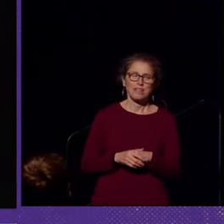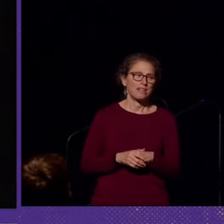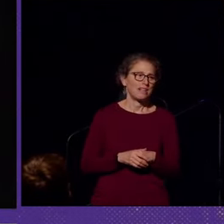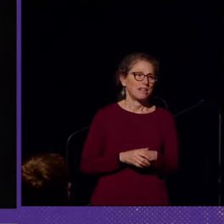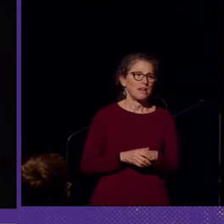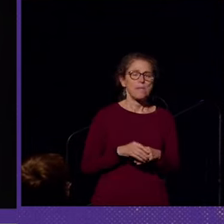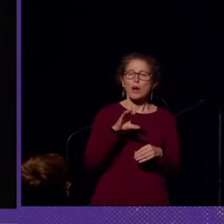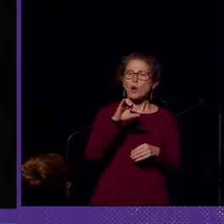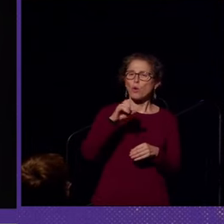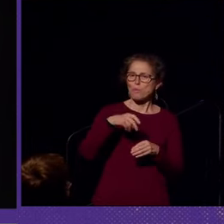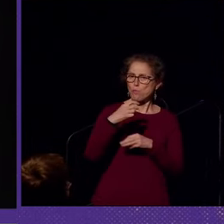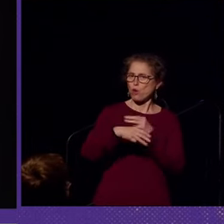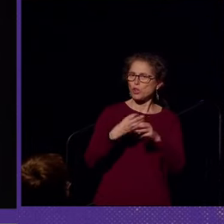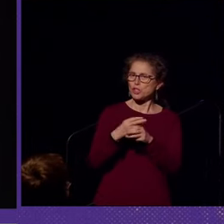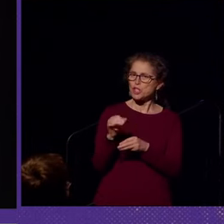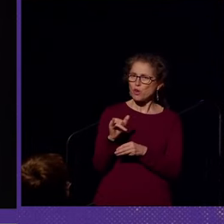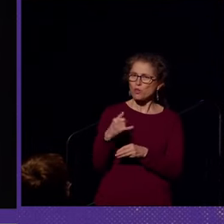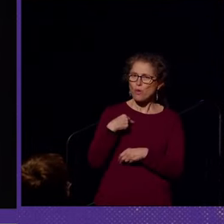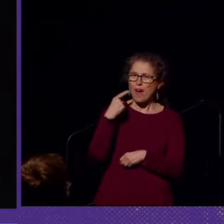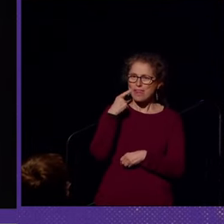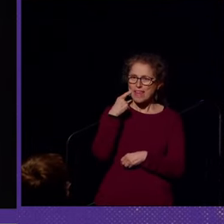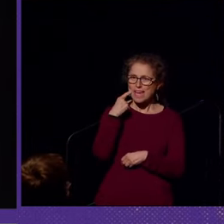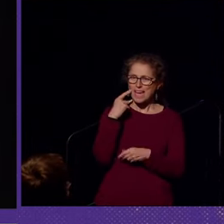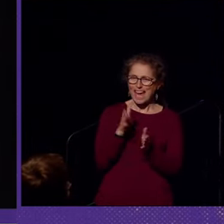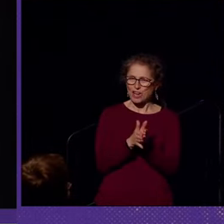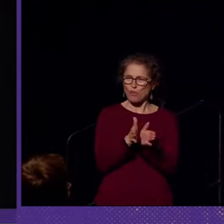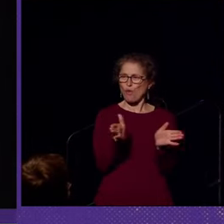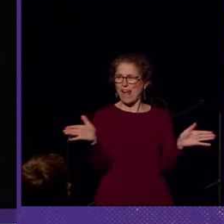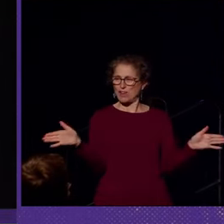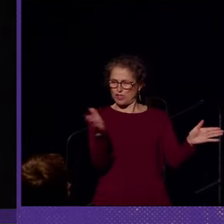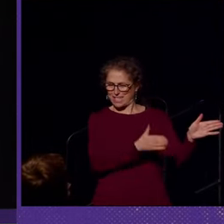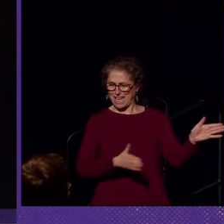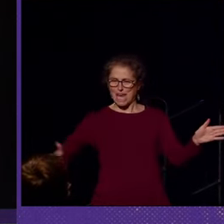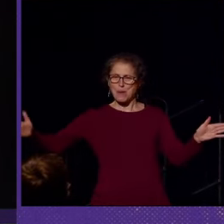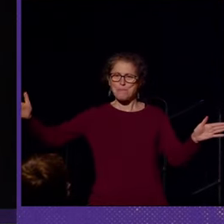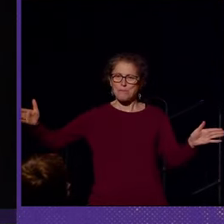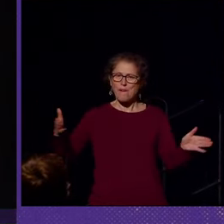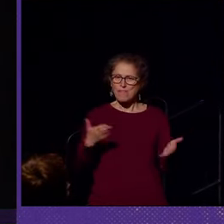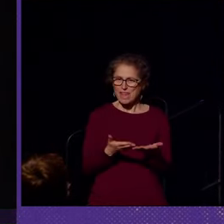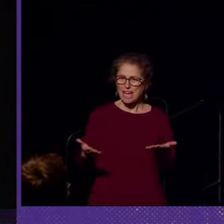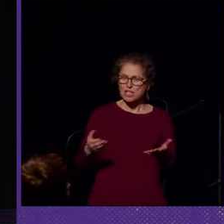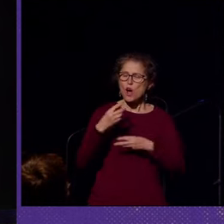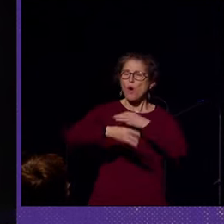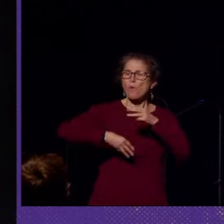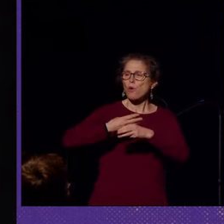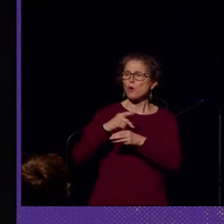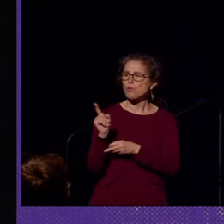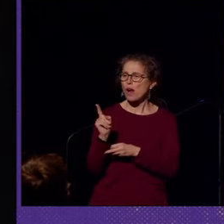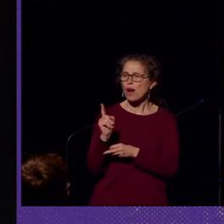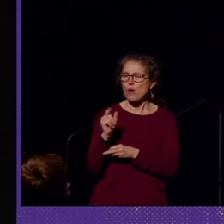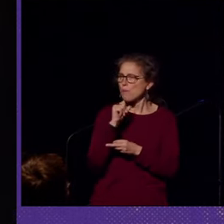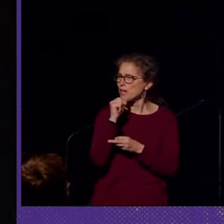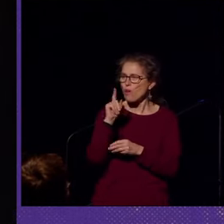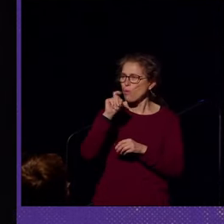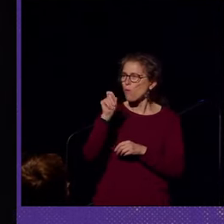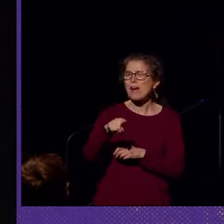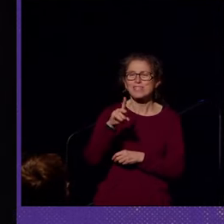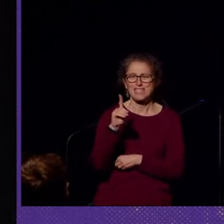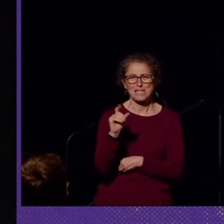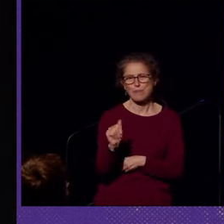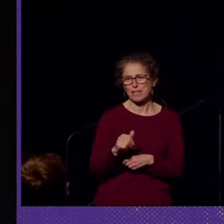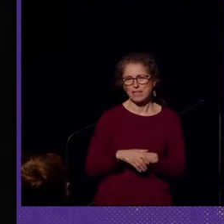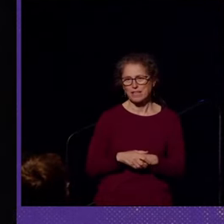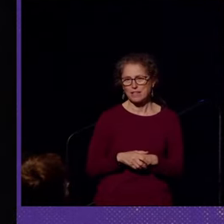But crip world is also, I think, on a grand achievement thing, a world in which we don't question disability